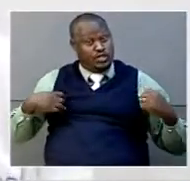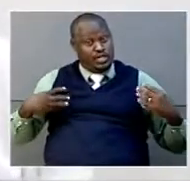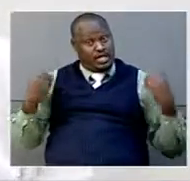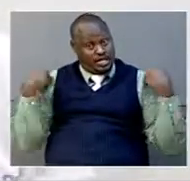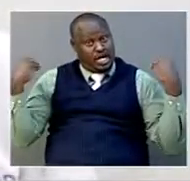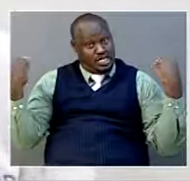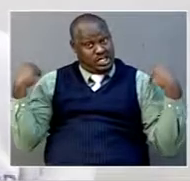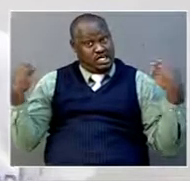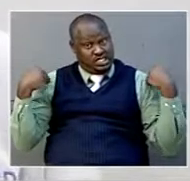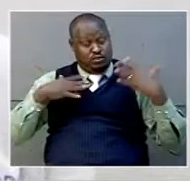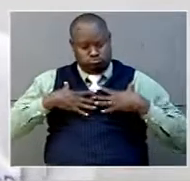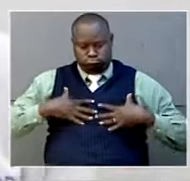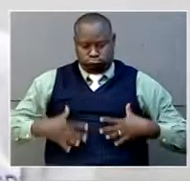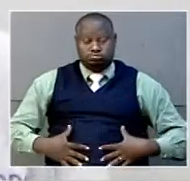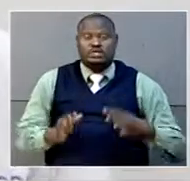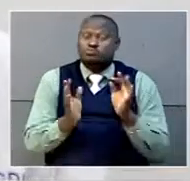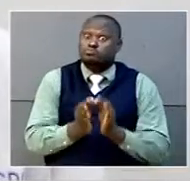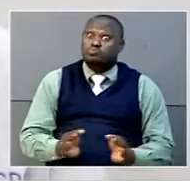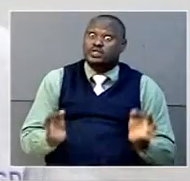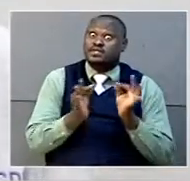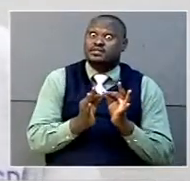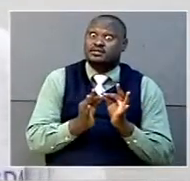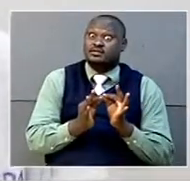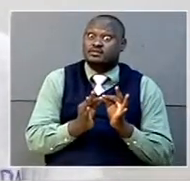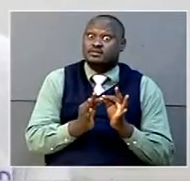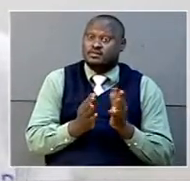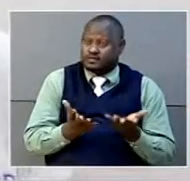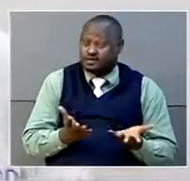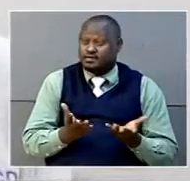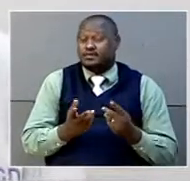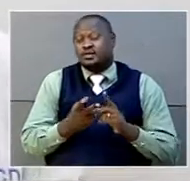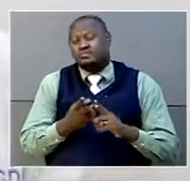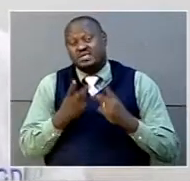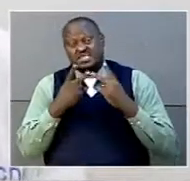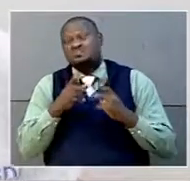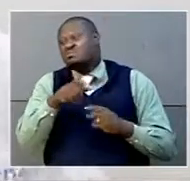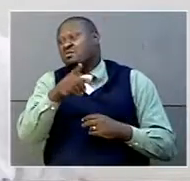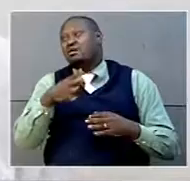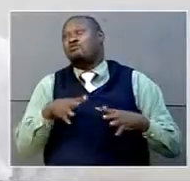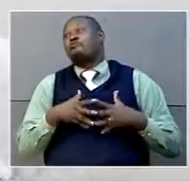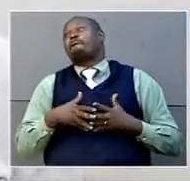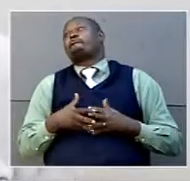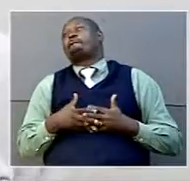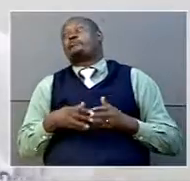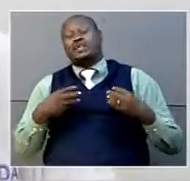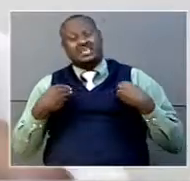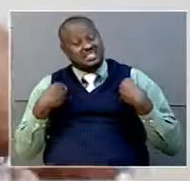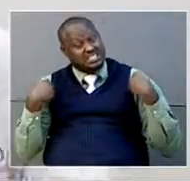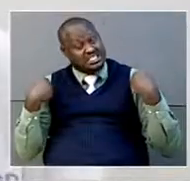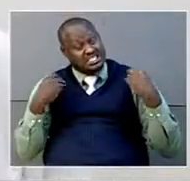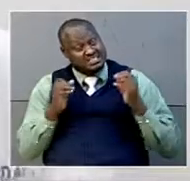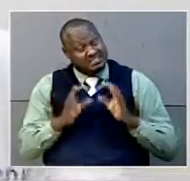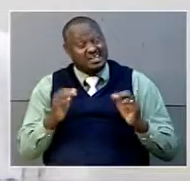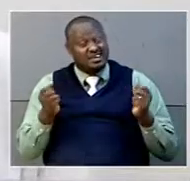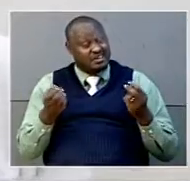of blood pressure and other heart conditions. Of course somebody is obese, course that means they have limited physical exercise, limited mobility and in the process they